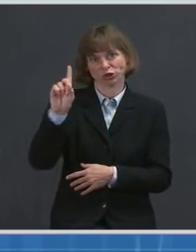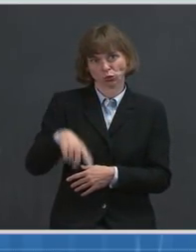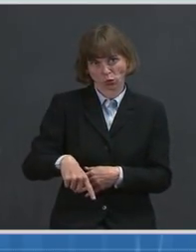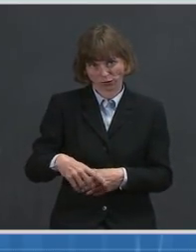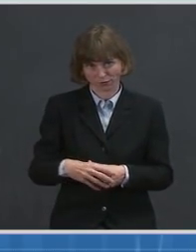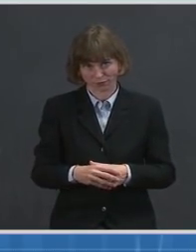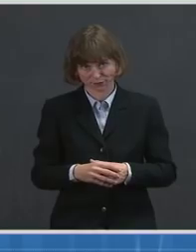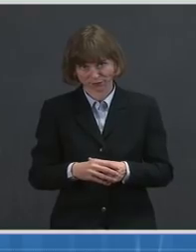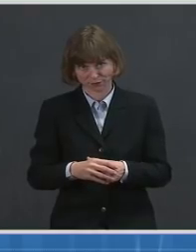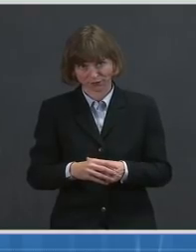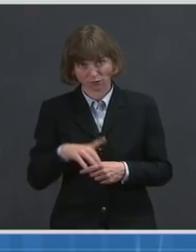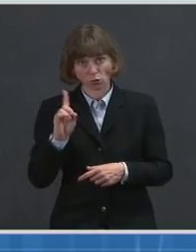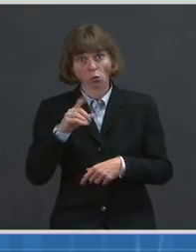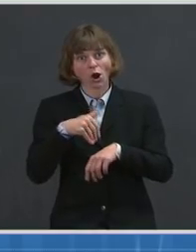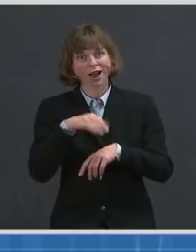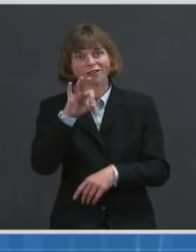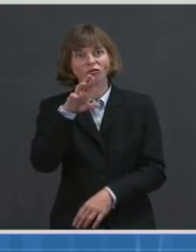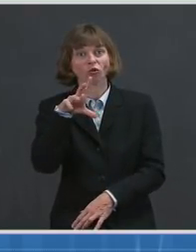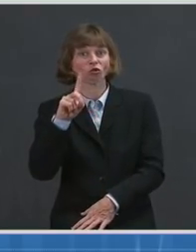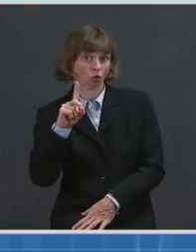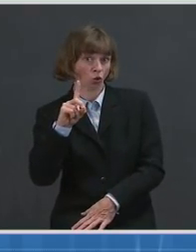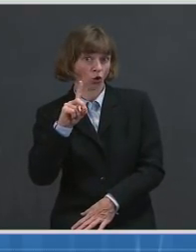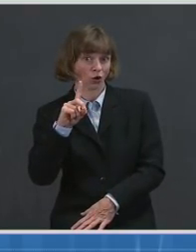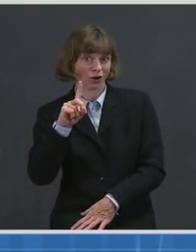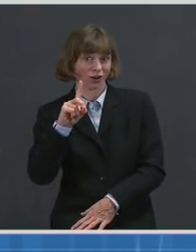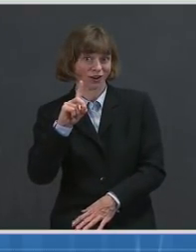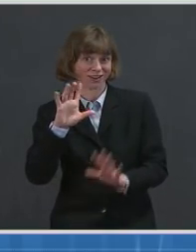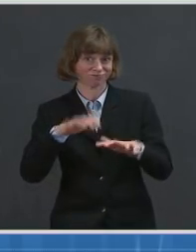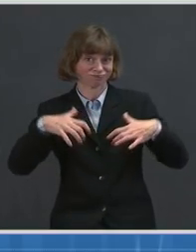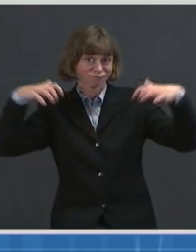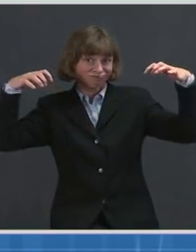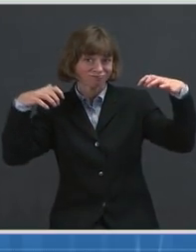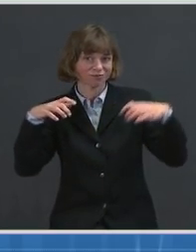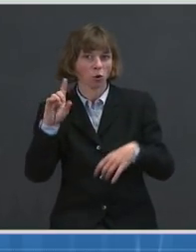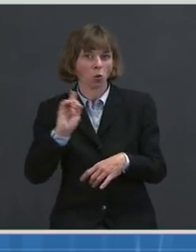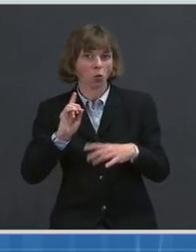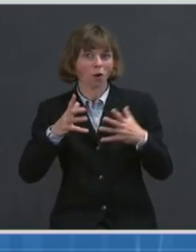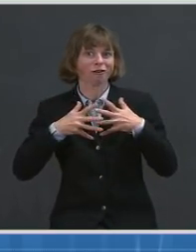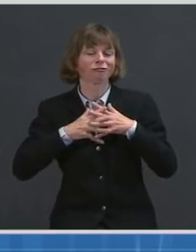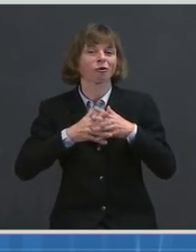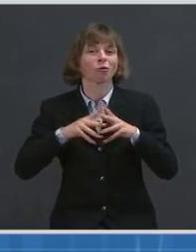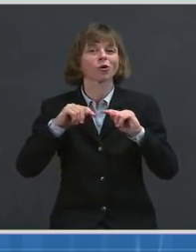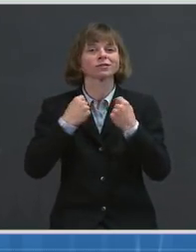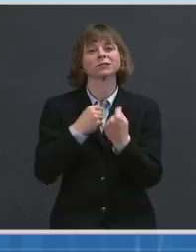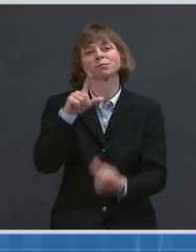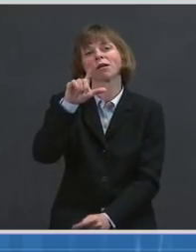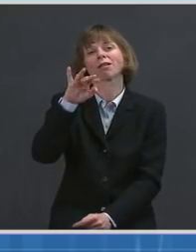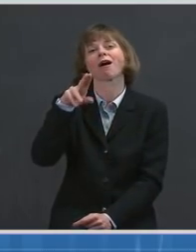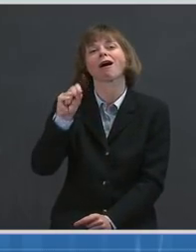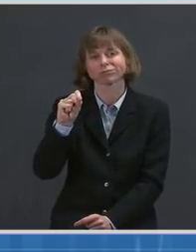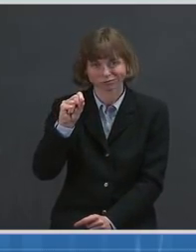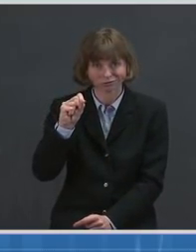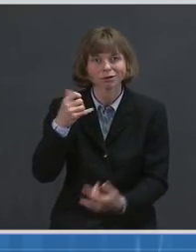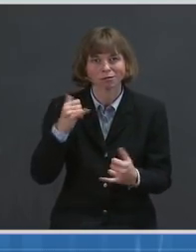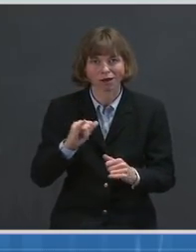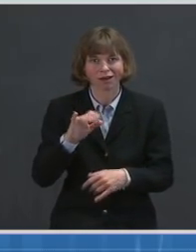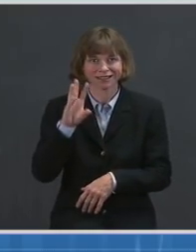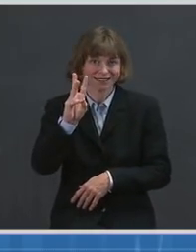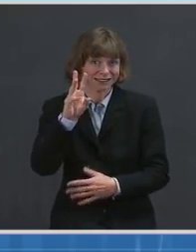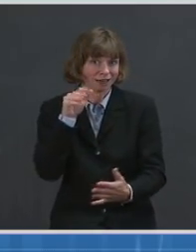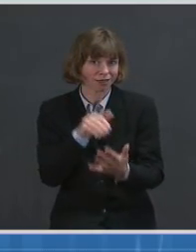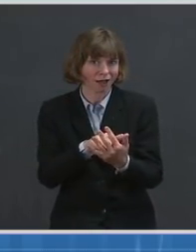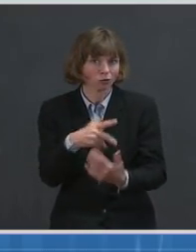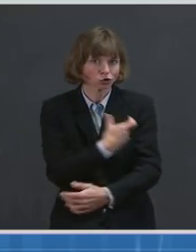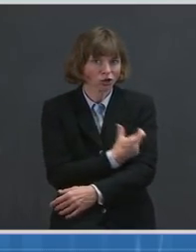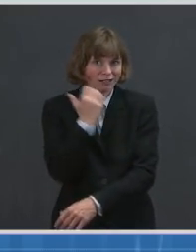Ford Field, home of the Detroit Lions, has the ability to administer 6,000 shots per day. And last